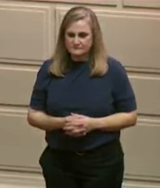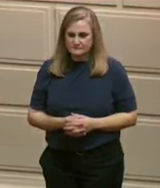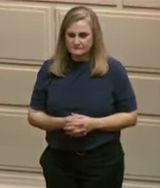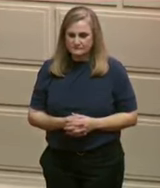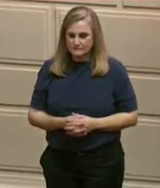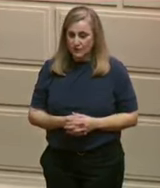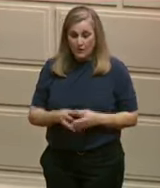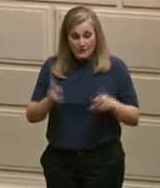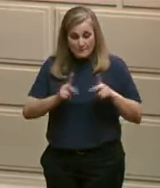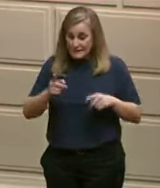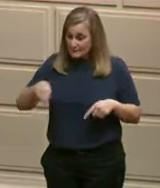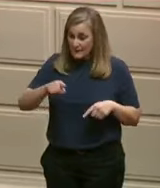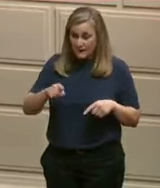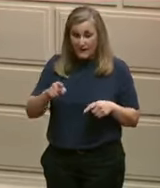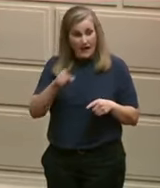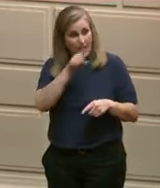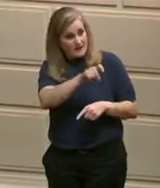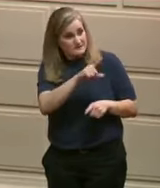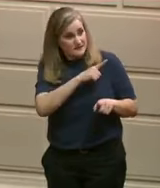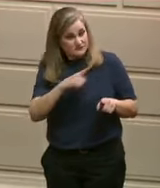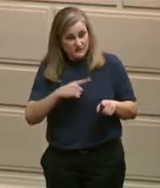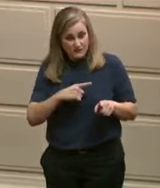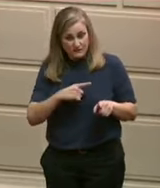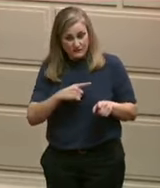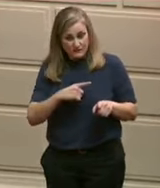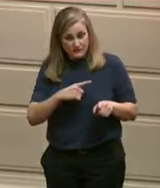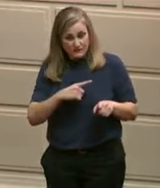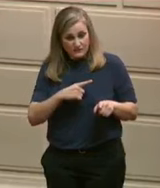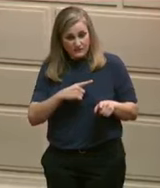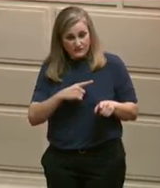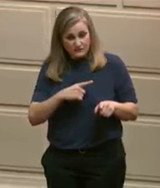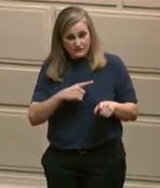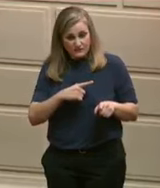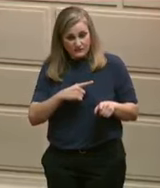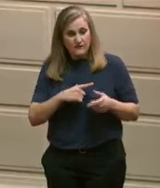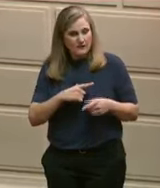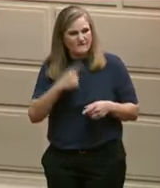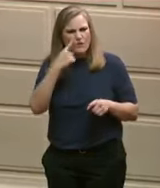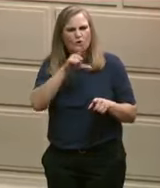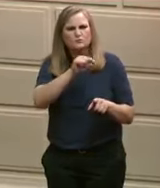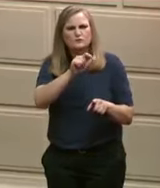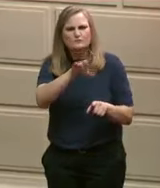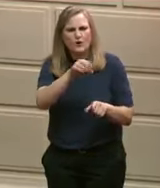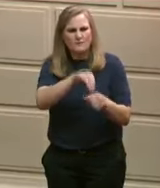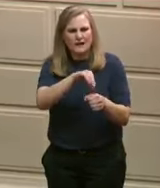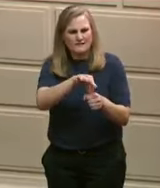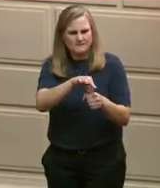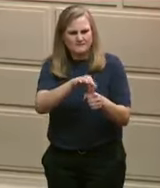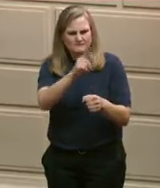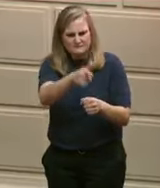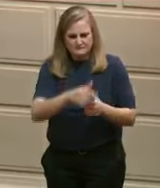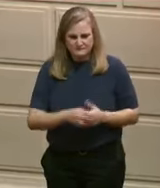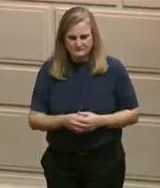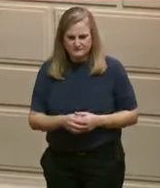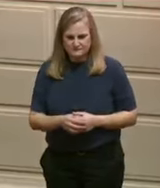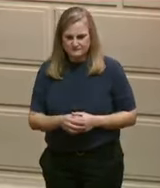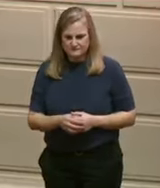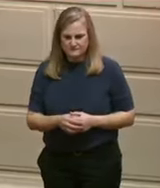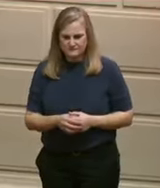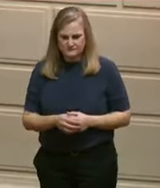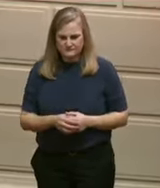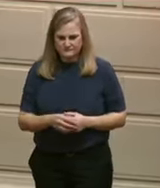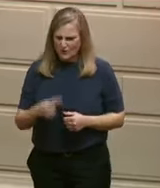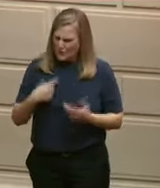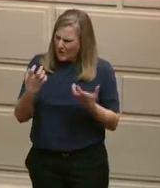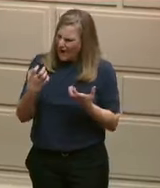to put this on the 2024 ballot. It's our turn to capitalize on our history and have a place